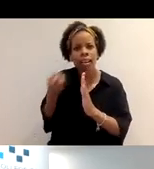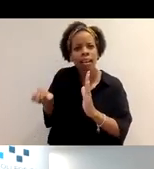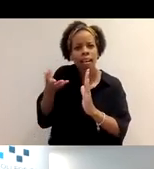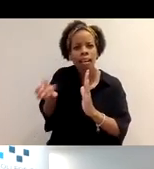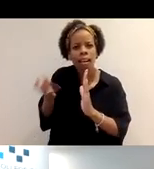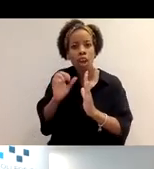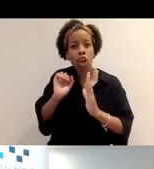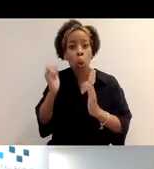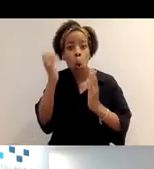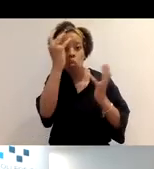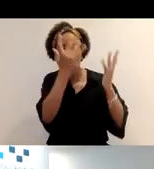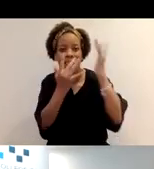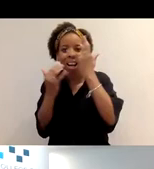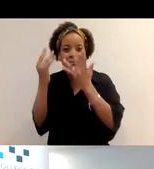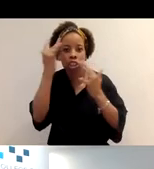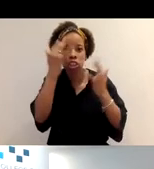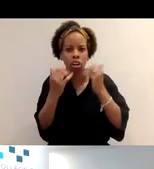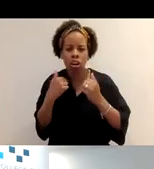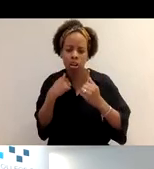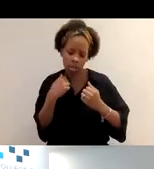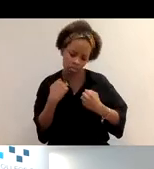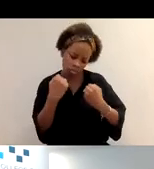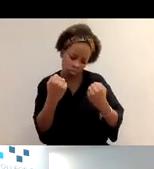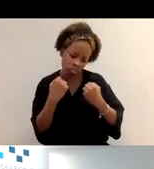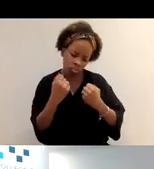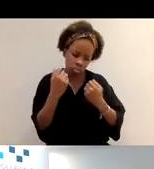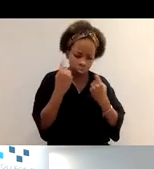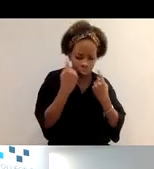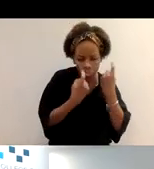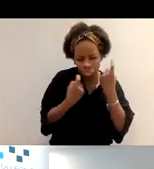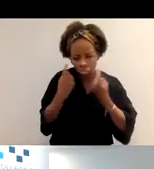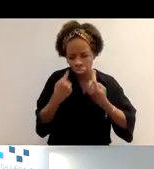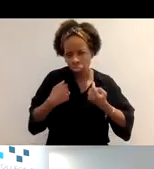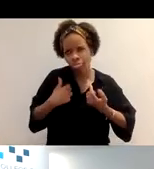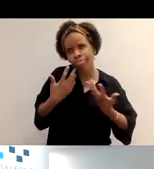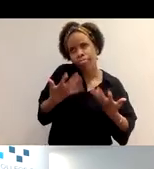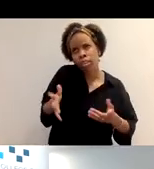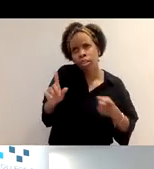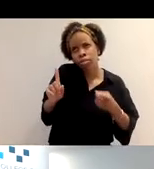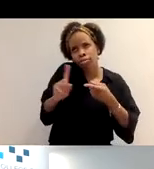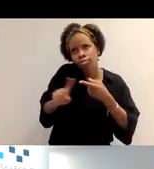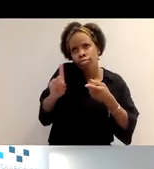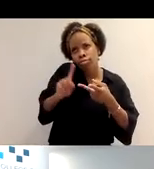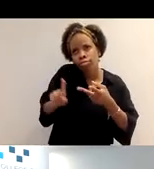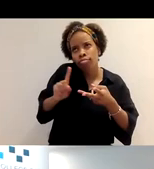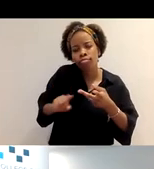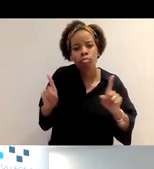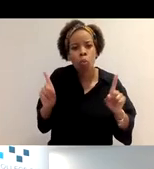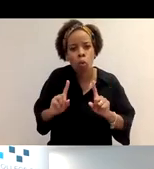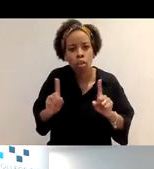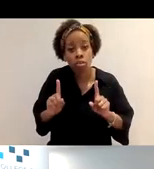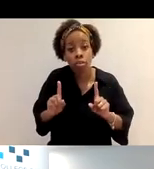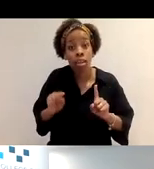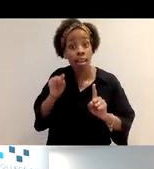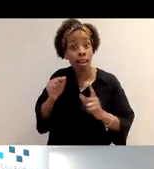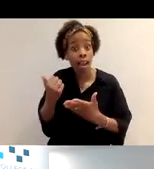truly reflect on what you did. And also in terms of the HCPC audit, it will help you in answering